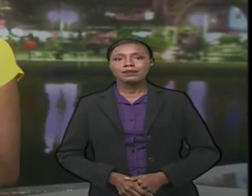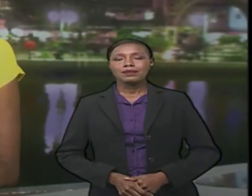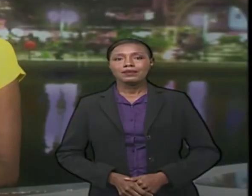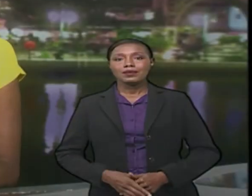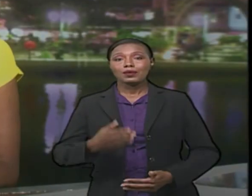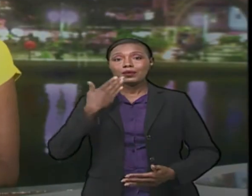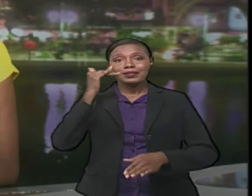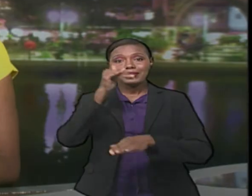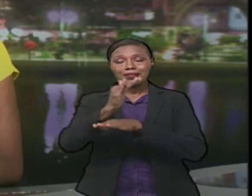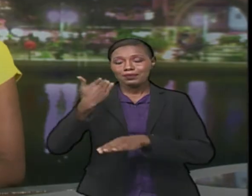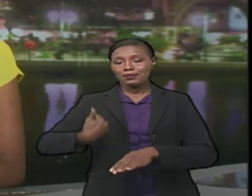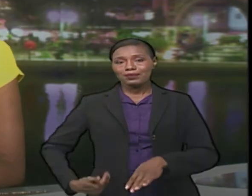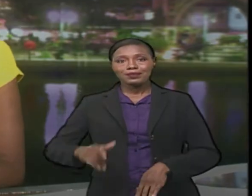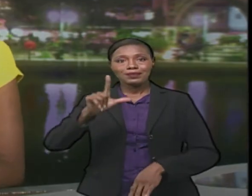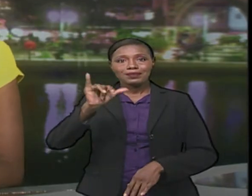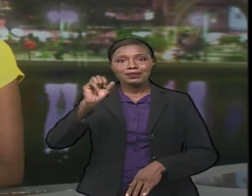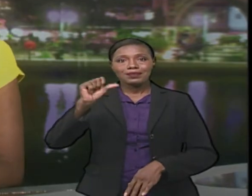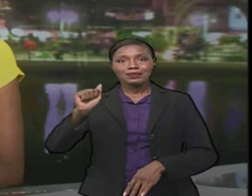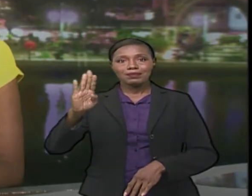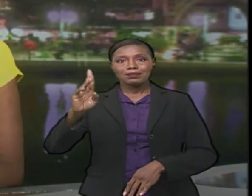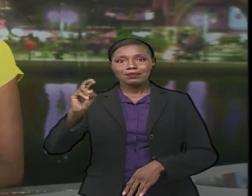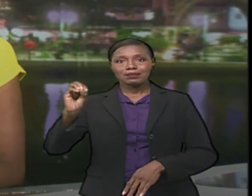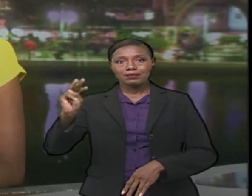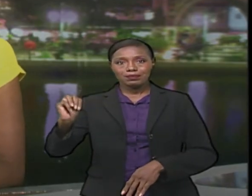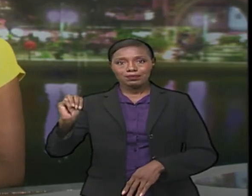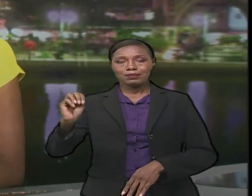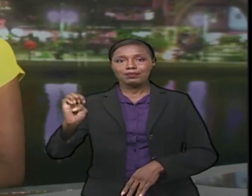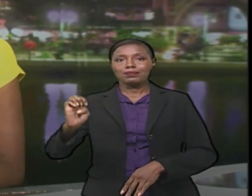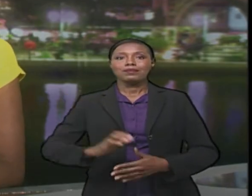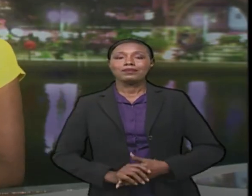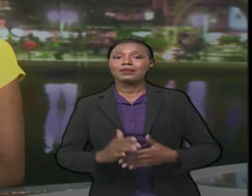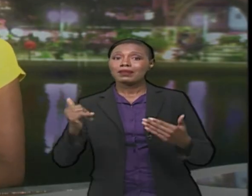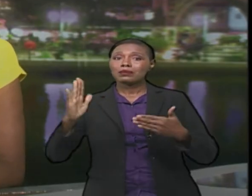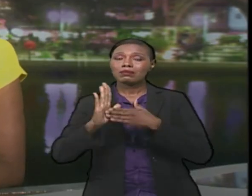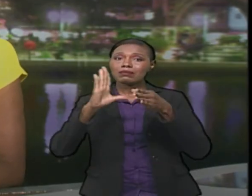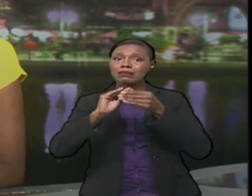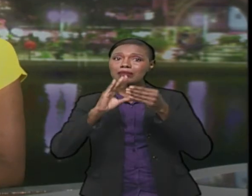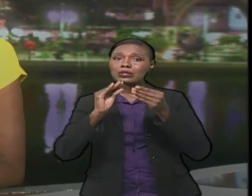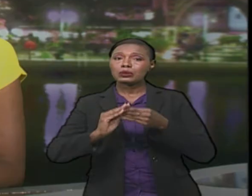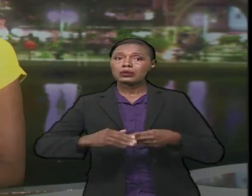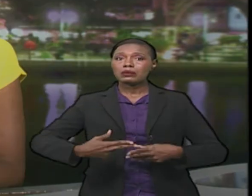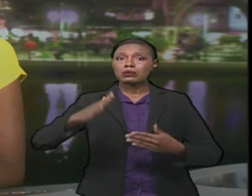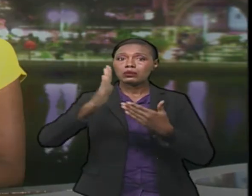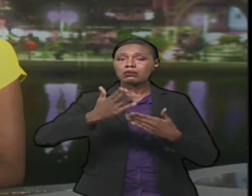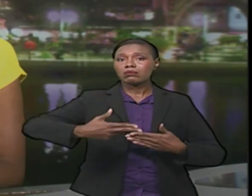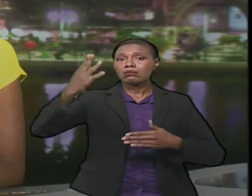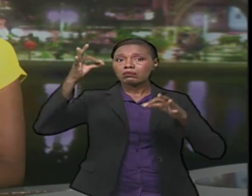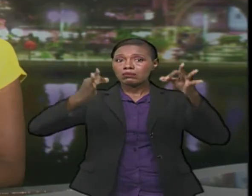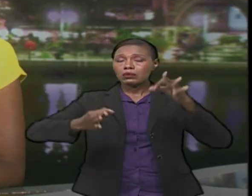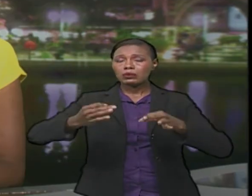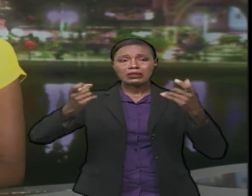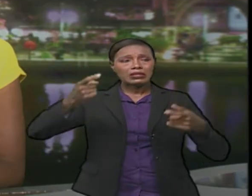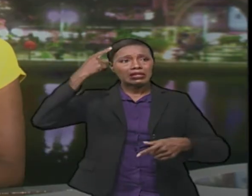Good evening, I'm Lisa Broome with the CBC Evening News. In our top story tonight, employees at the Supreme Court still have no